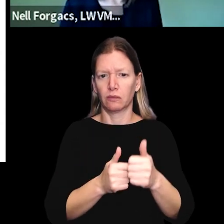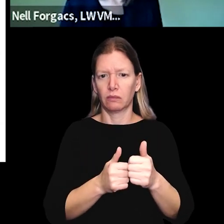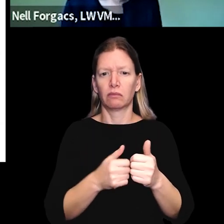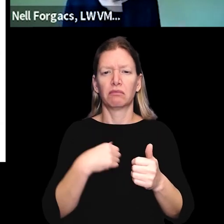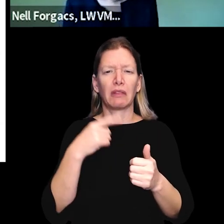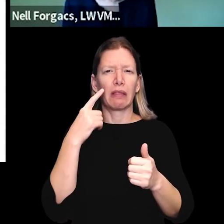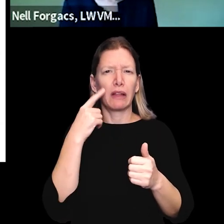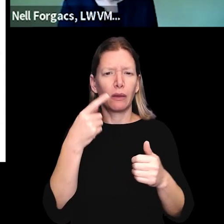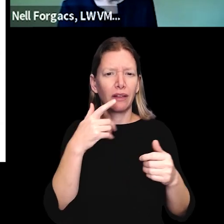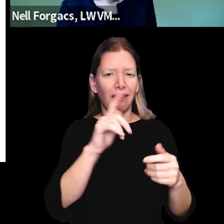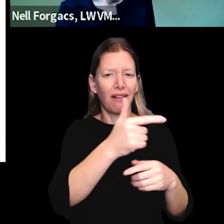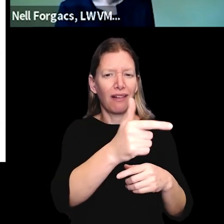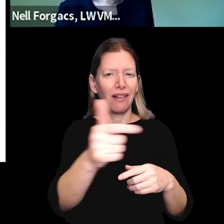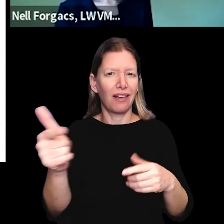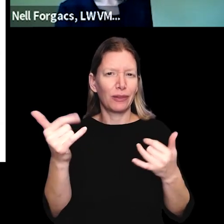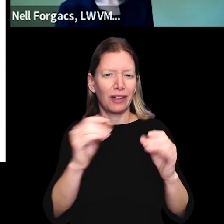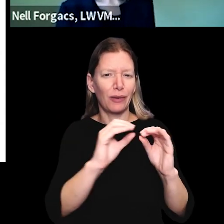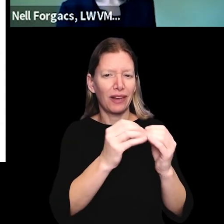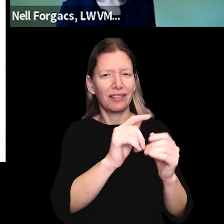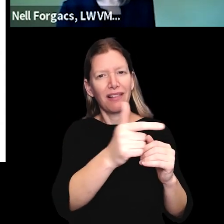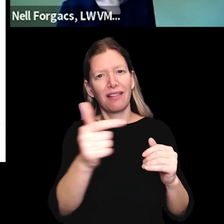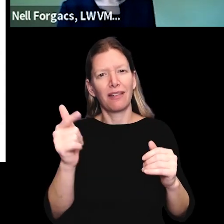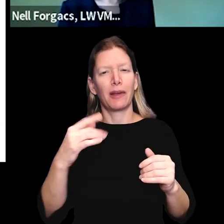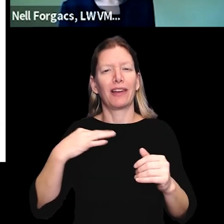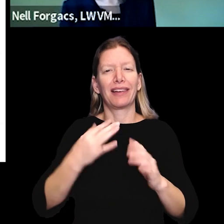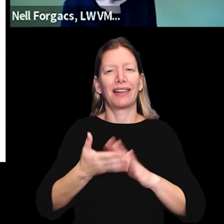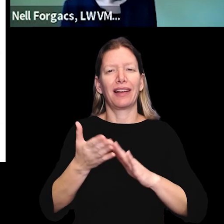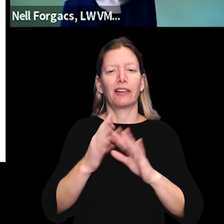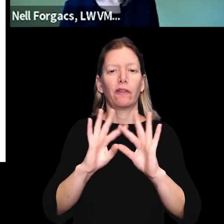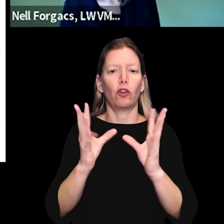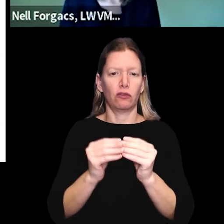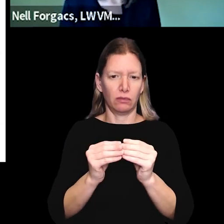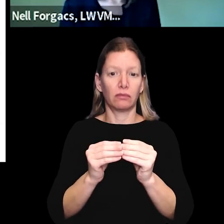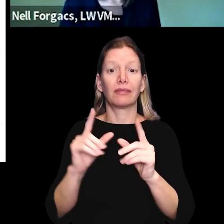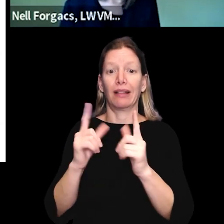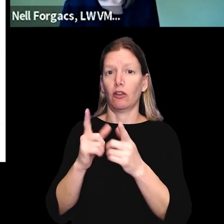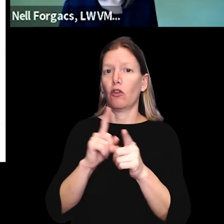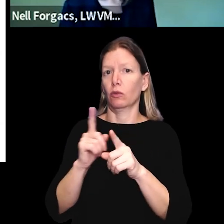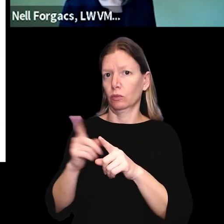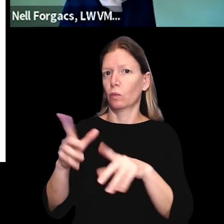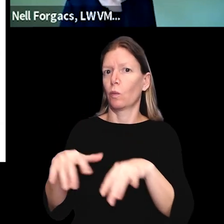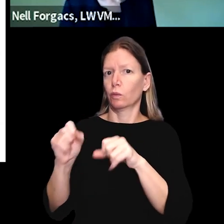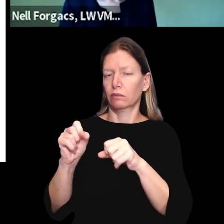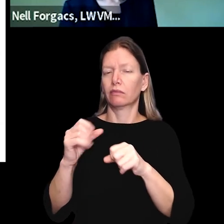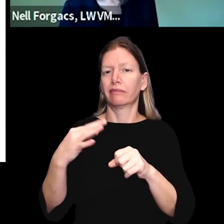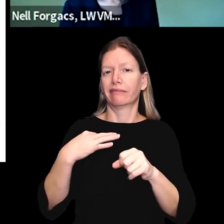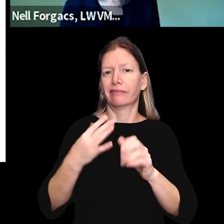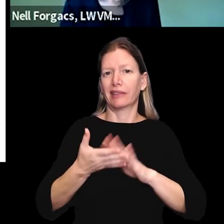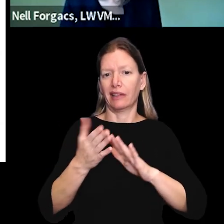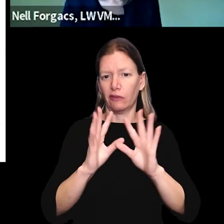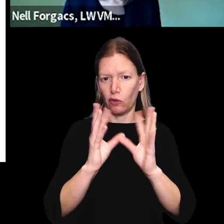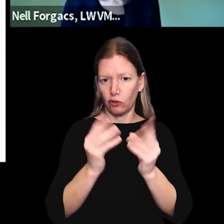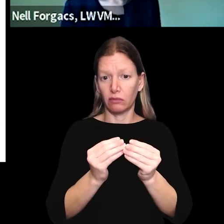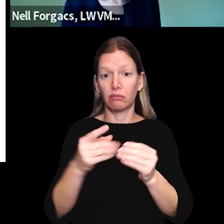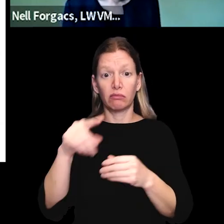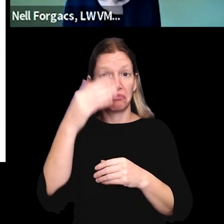these things. I think we've heard a little bit today from other organizations about candidate forums. Um, the League also hosts candidate forums.